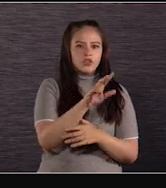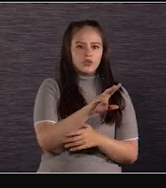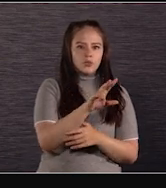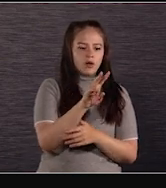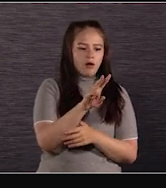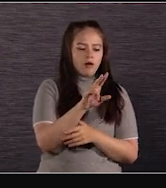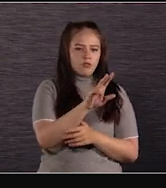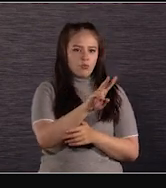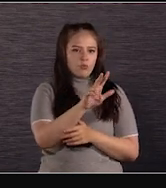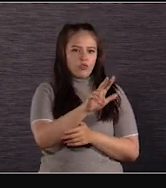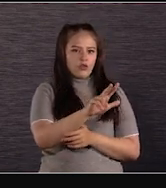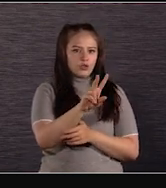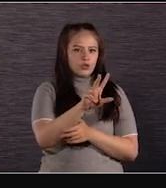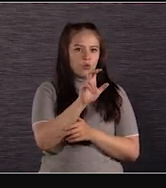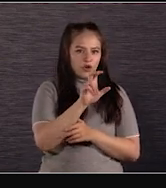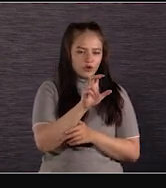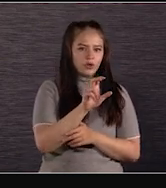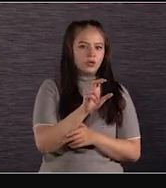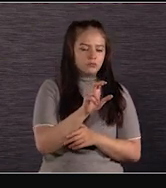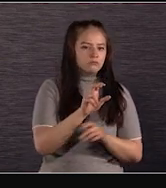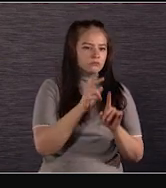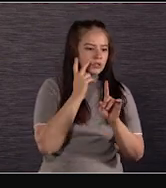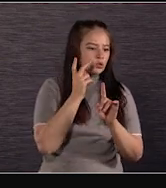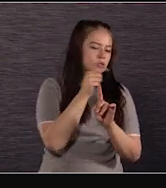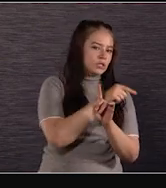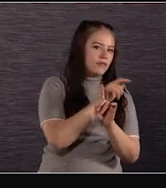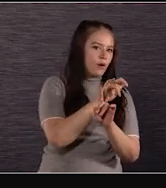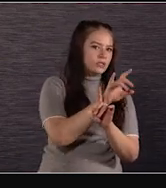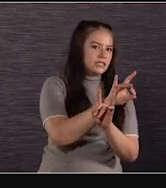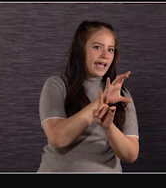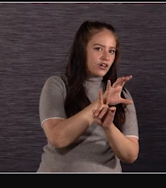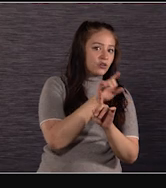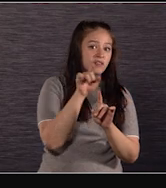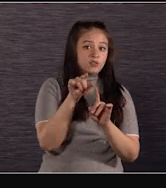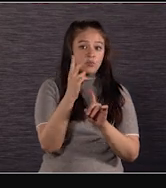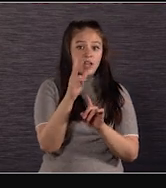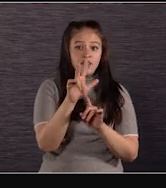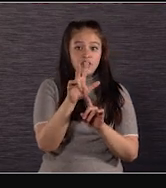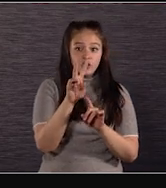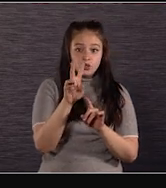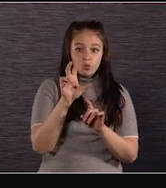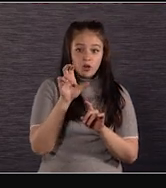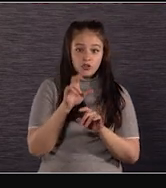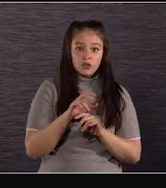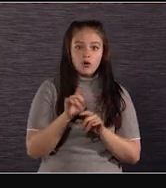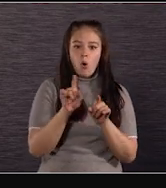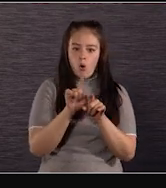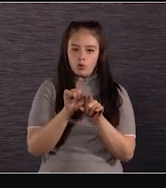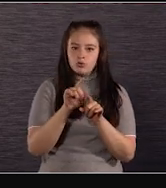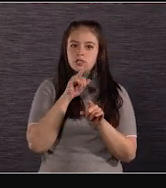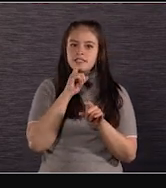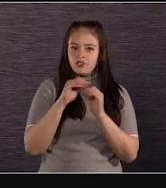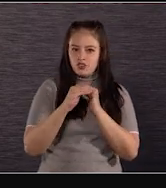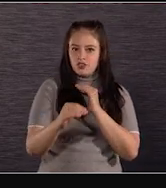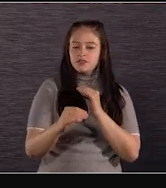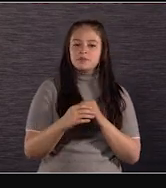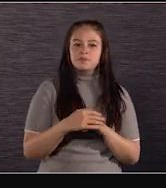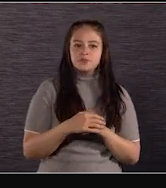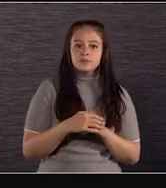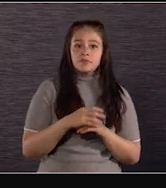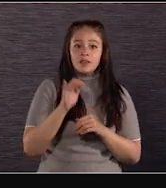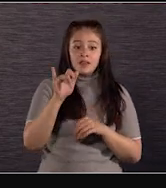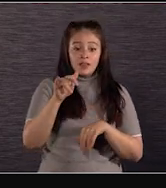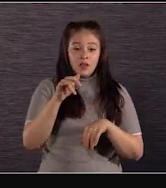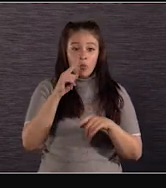dual-based ISO. So the last shot you saw was at 800. And this shot, which was also done in the desert, it was completely pitch black